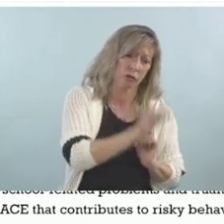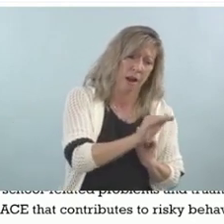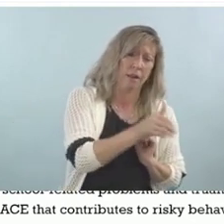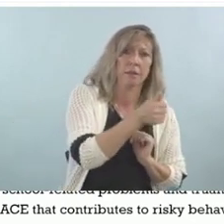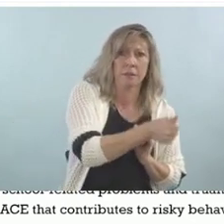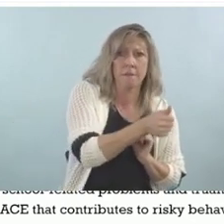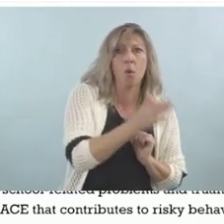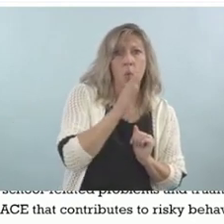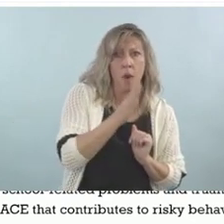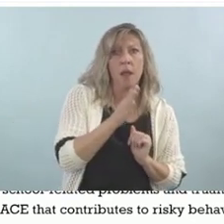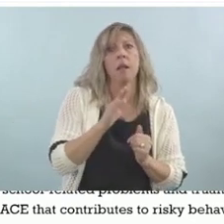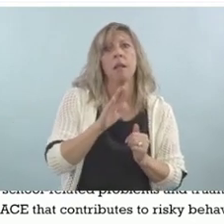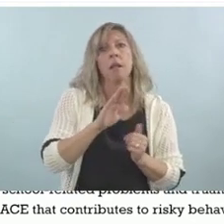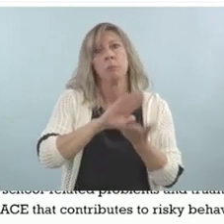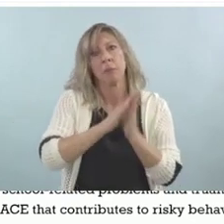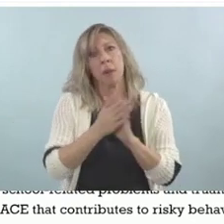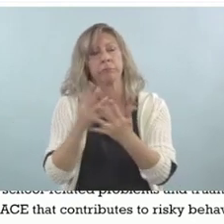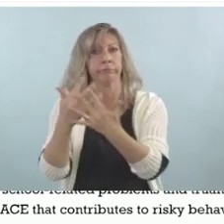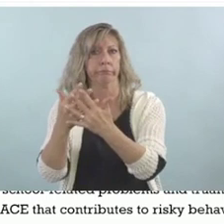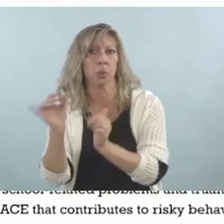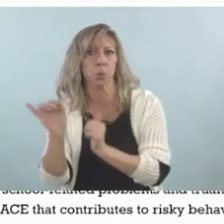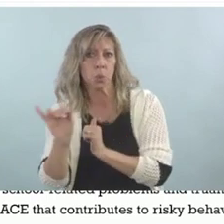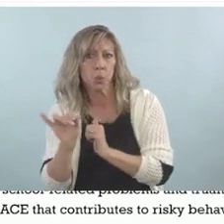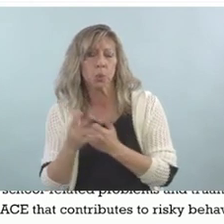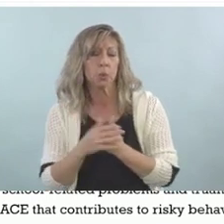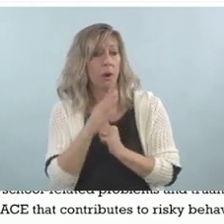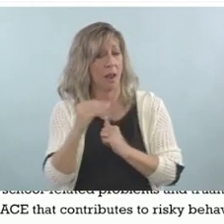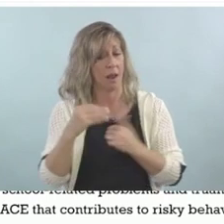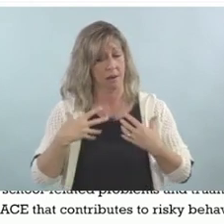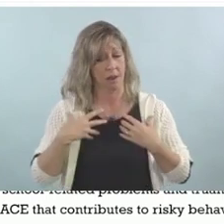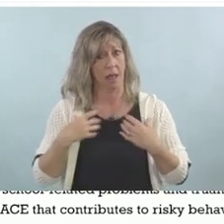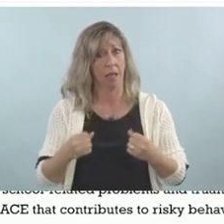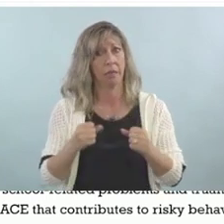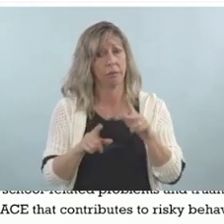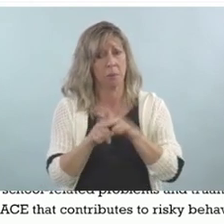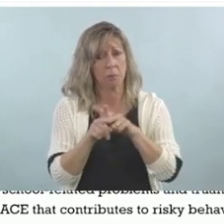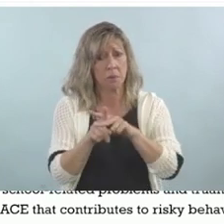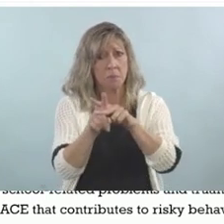health consequences that are consistent with ACEs.